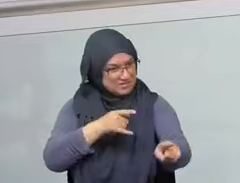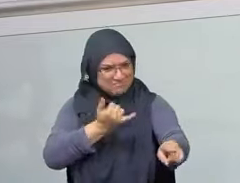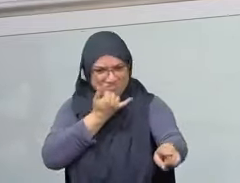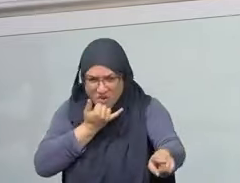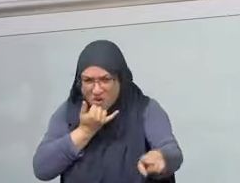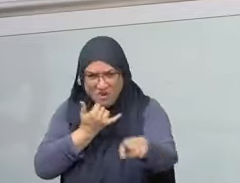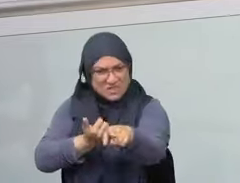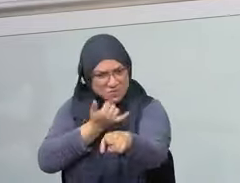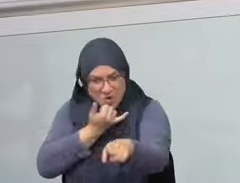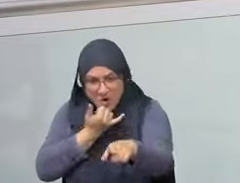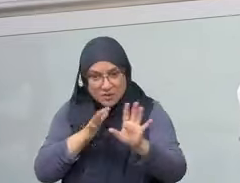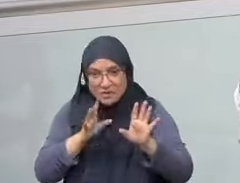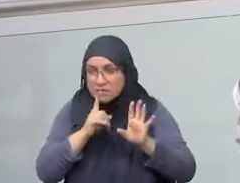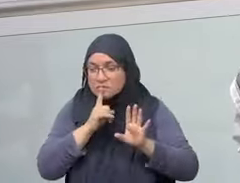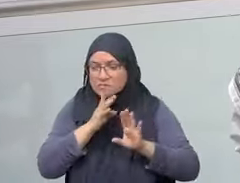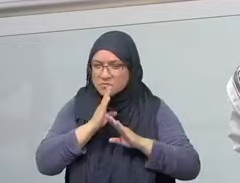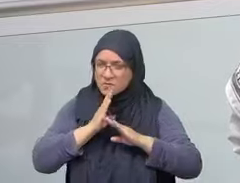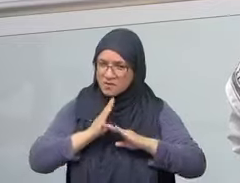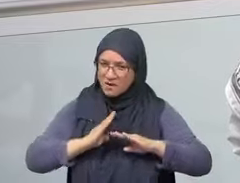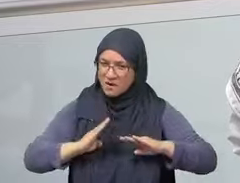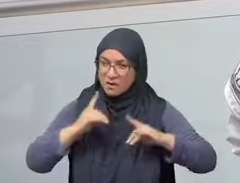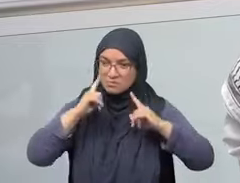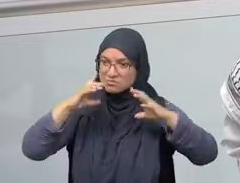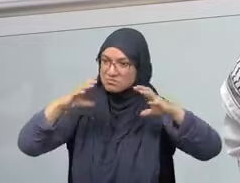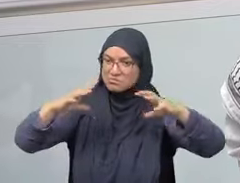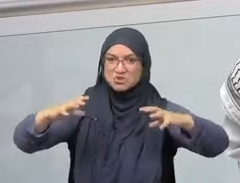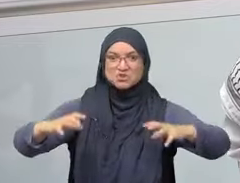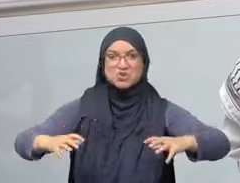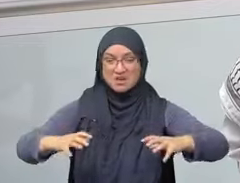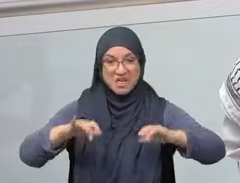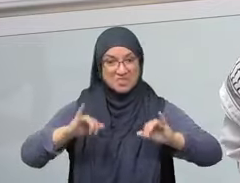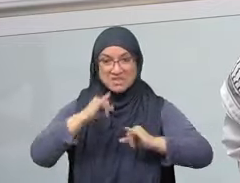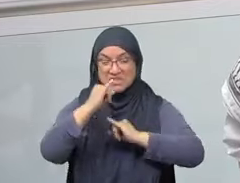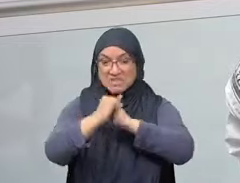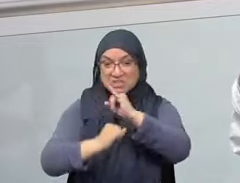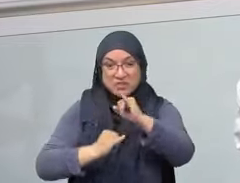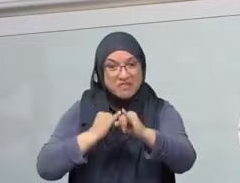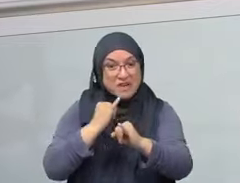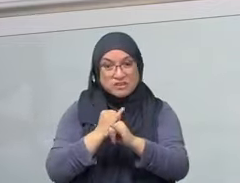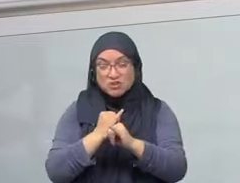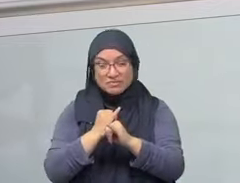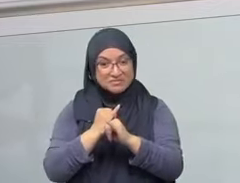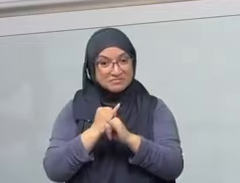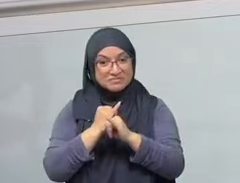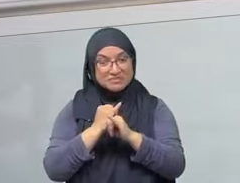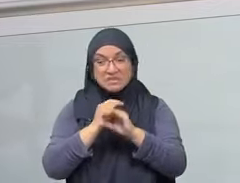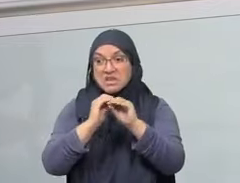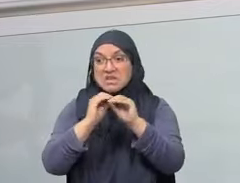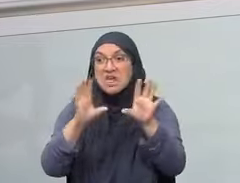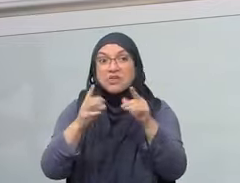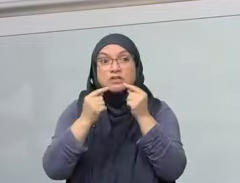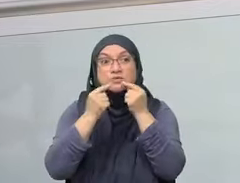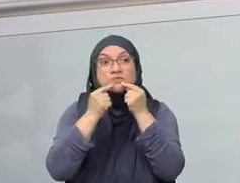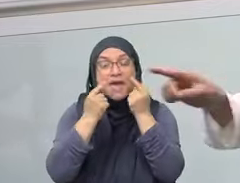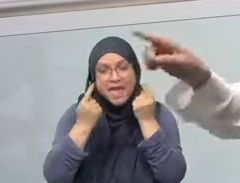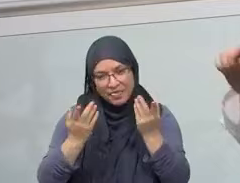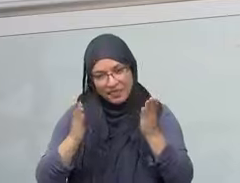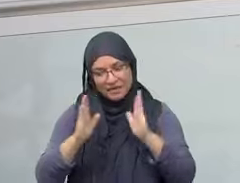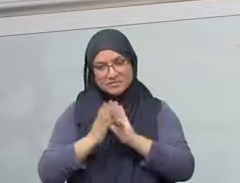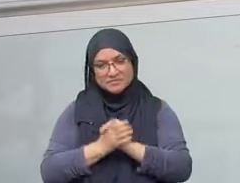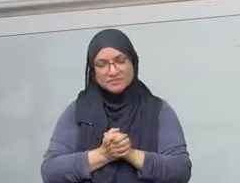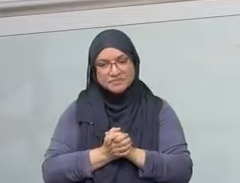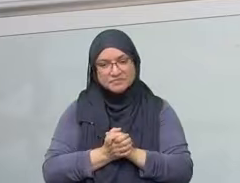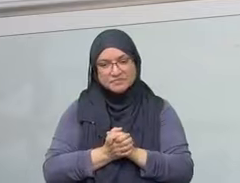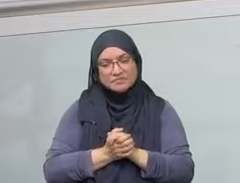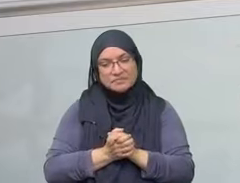At the top of them. The Masjid Al-Aqsa that was embedded in this verse. Being desecrated and innocent people being treated that way. Throw